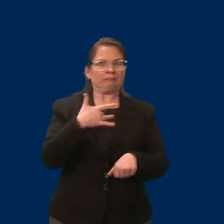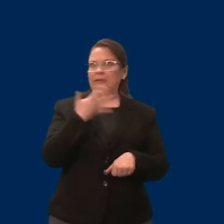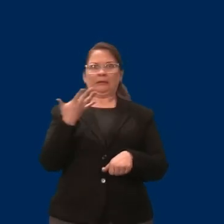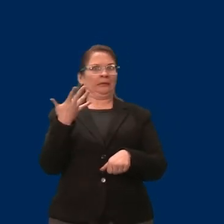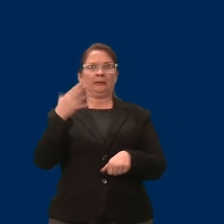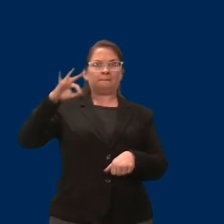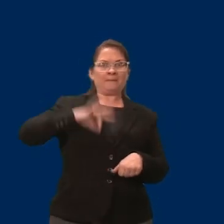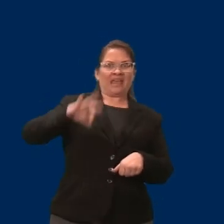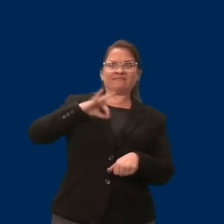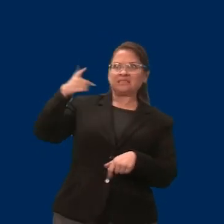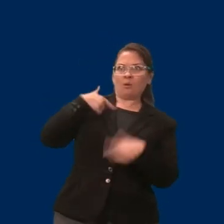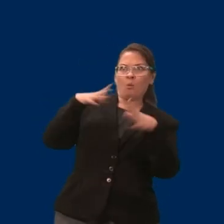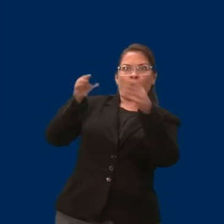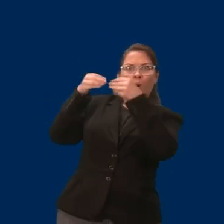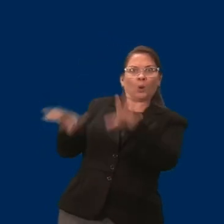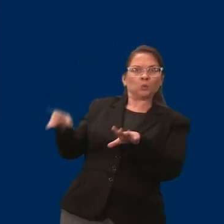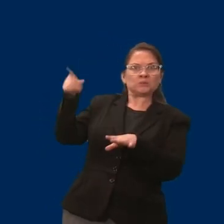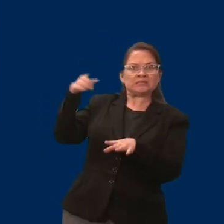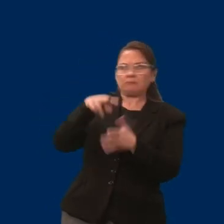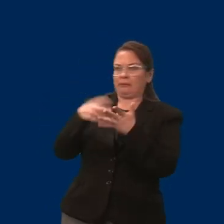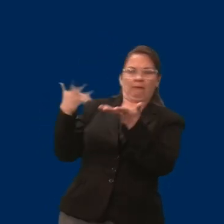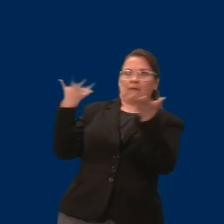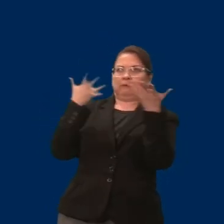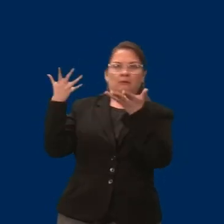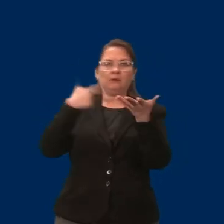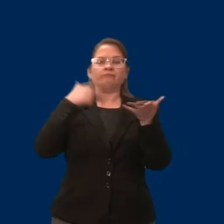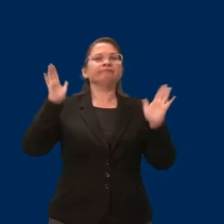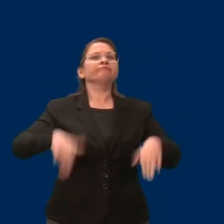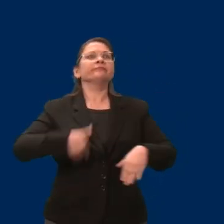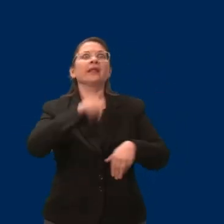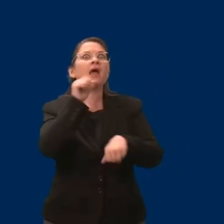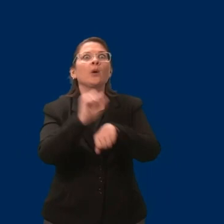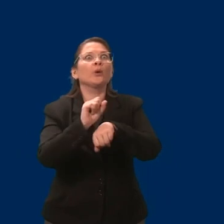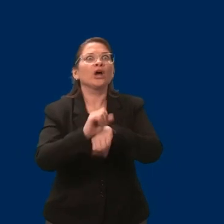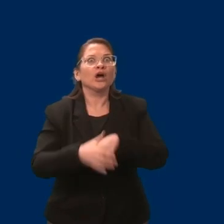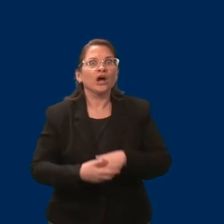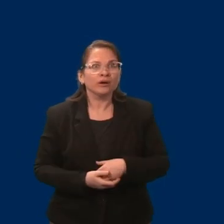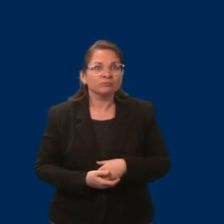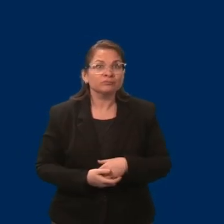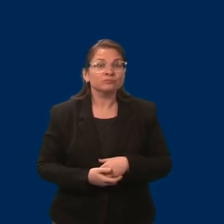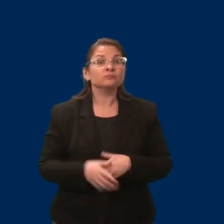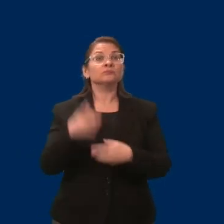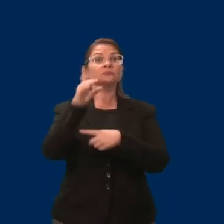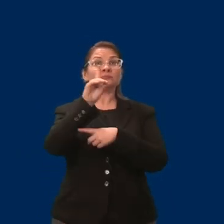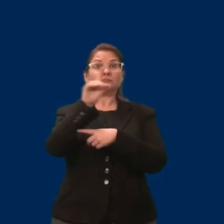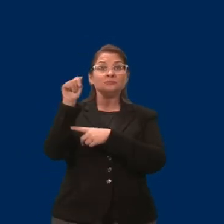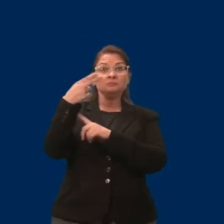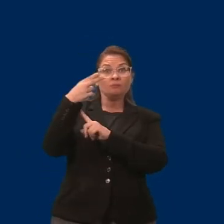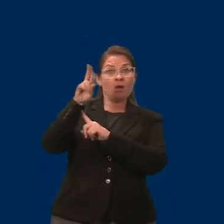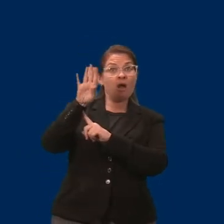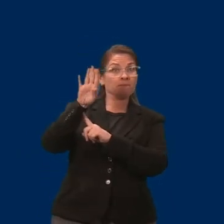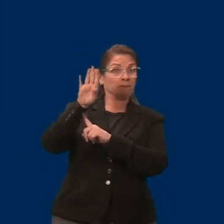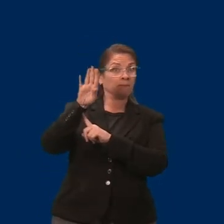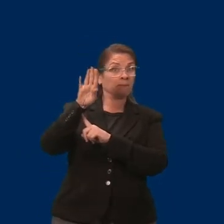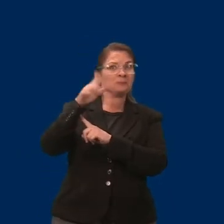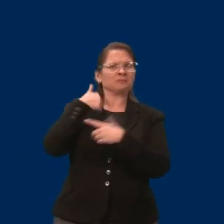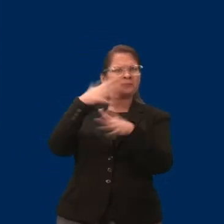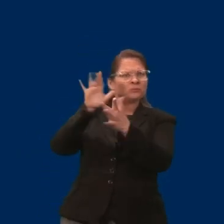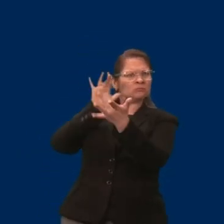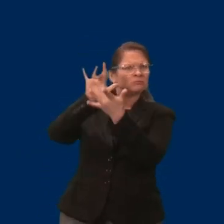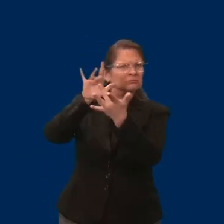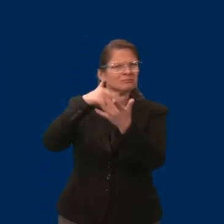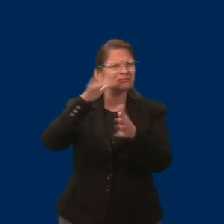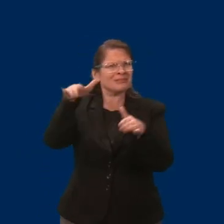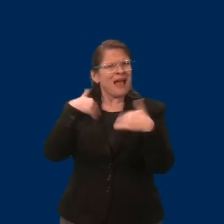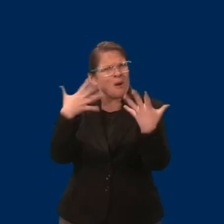and made a call that would change my life. I learned that on MAEPD, I could work while earning a competitive wage